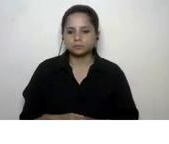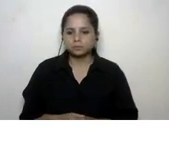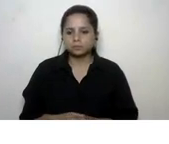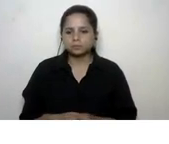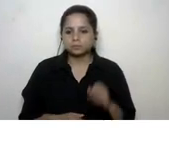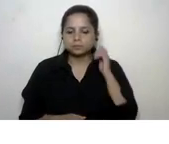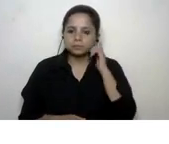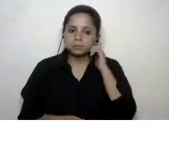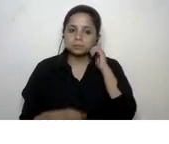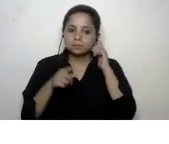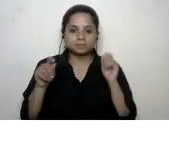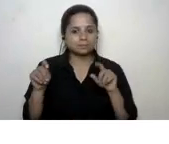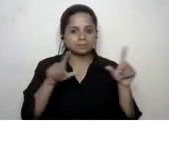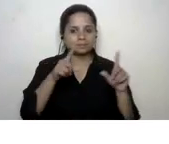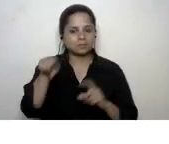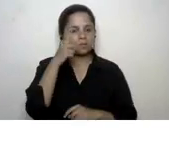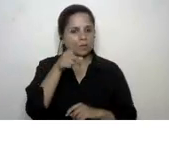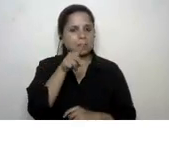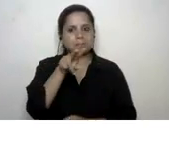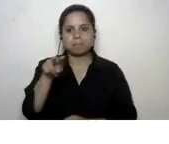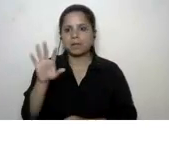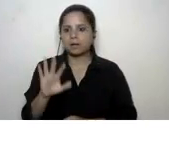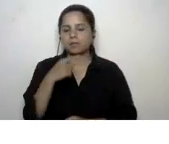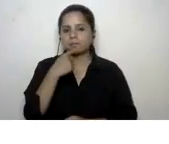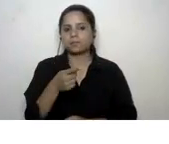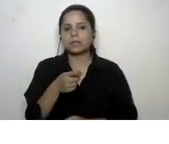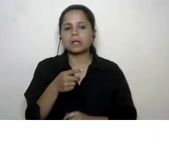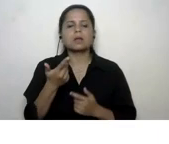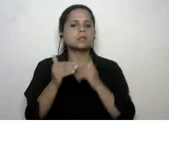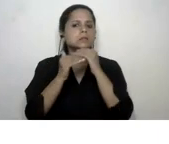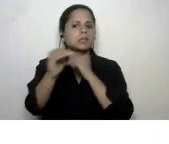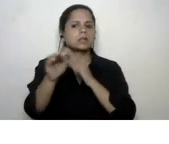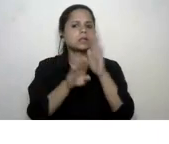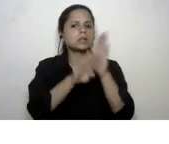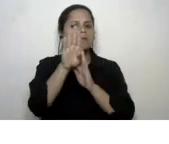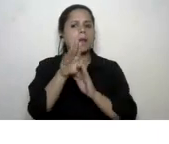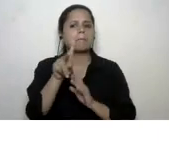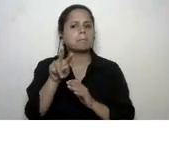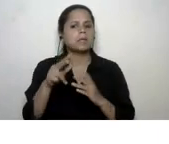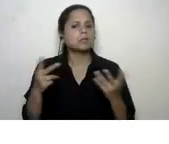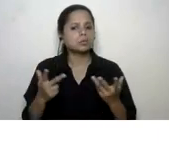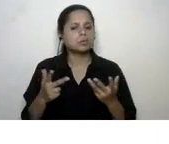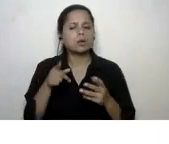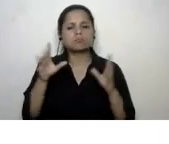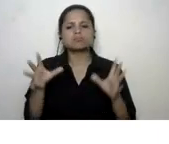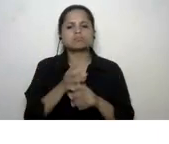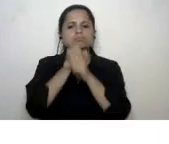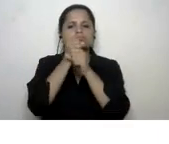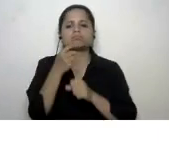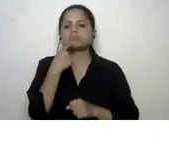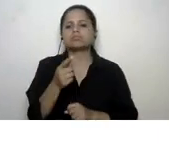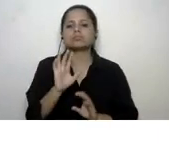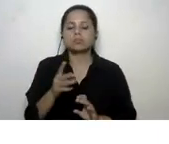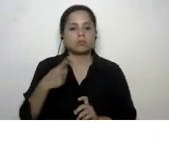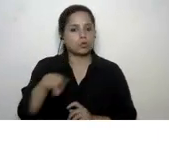on the slide you can see the definition of what sustainable development means in a nutshell it means that we are